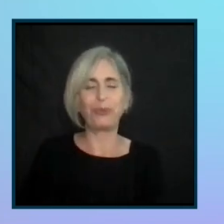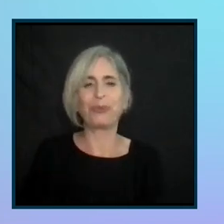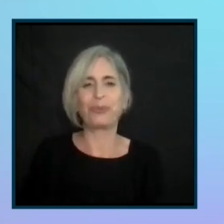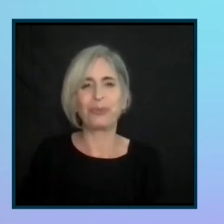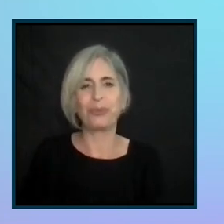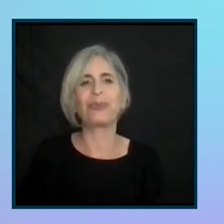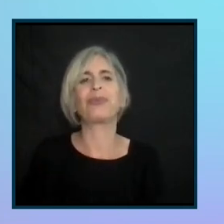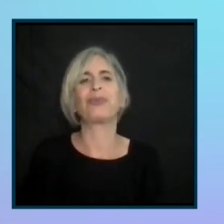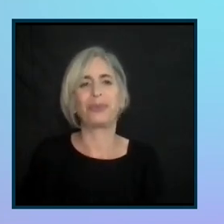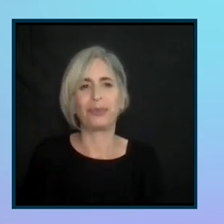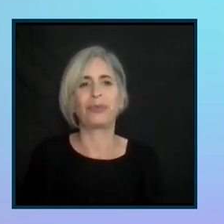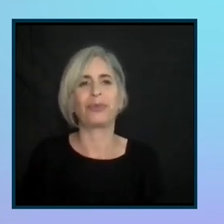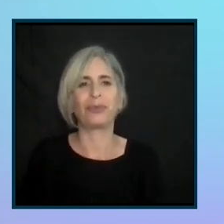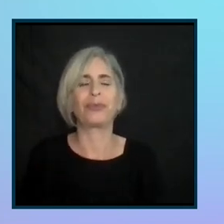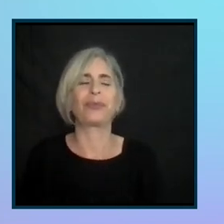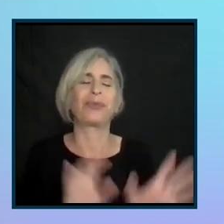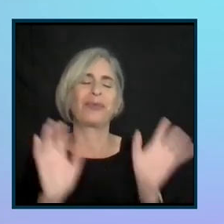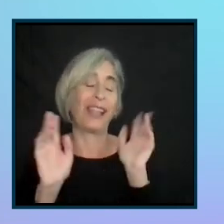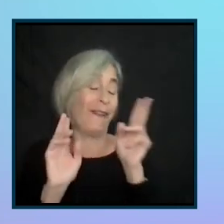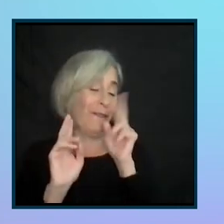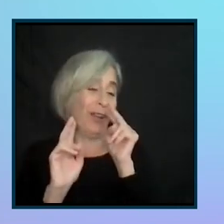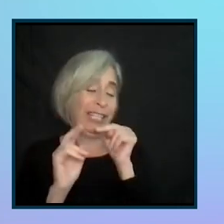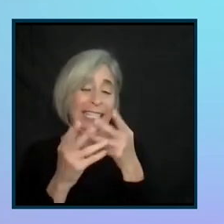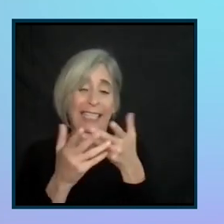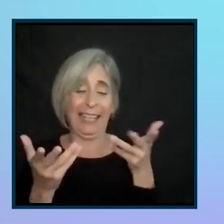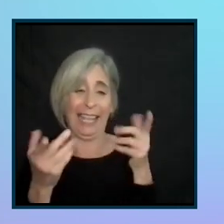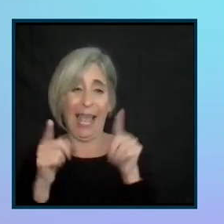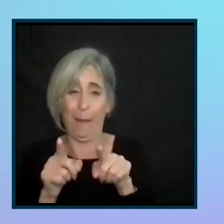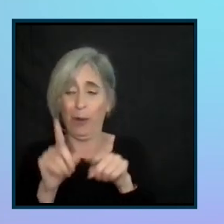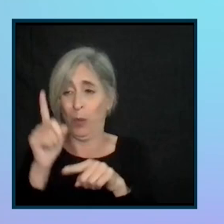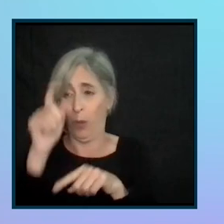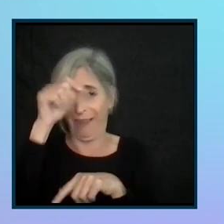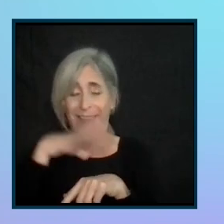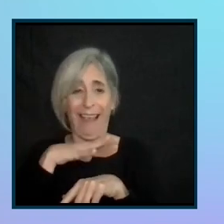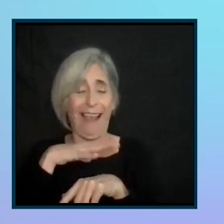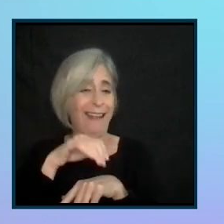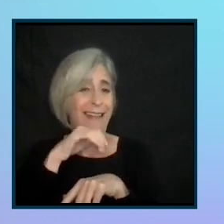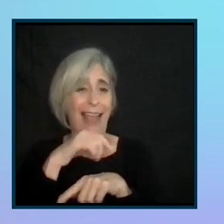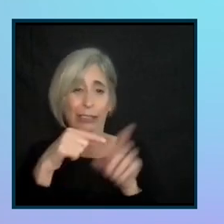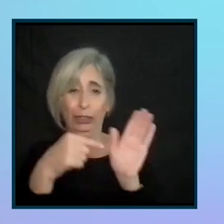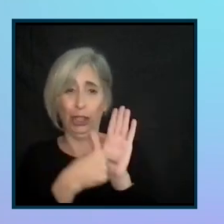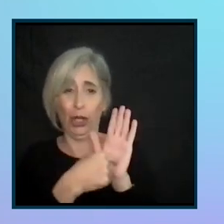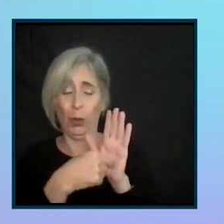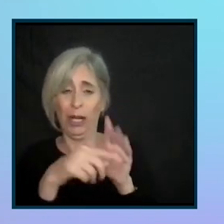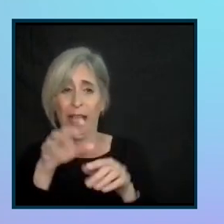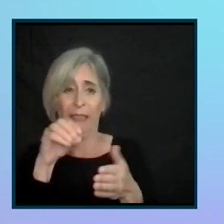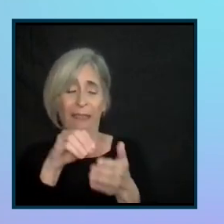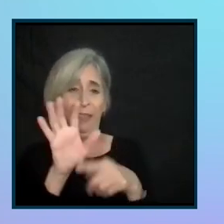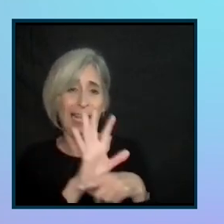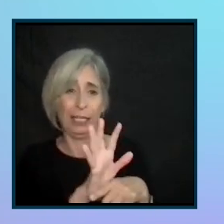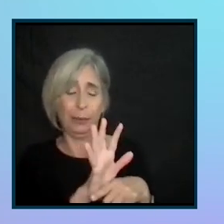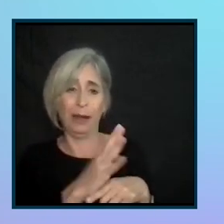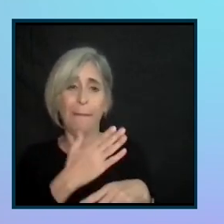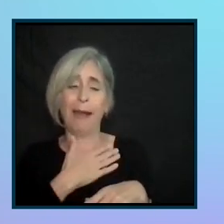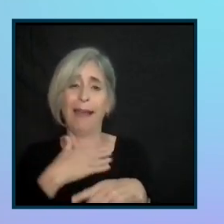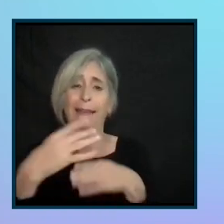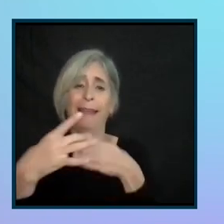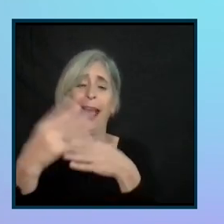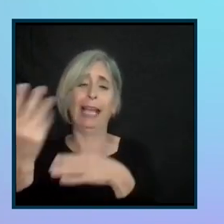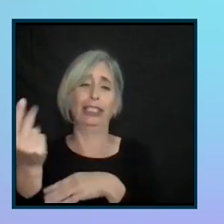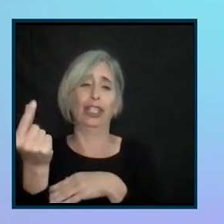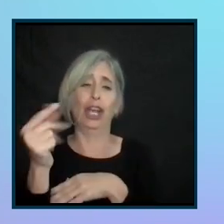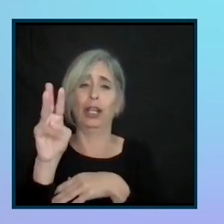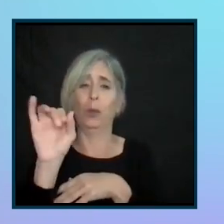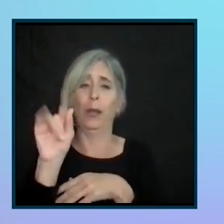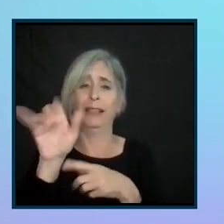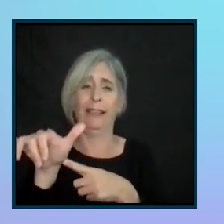Yeah. So, you know, the funniest thing is the one one guy not featured the documentary was my guide dog, Wesley, because he